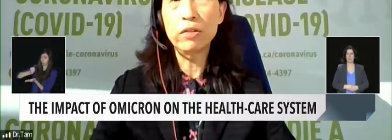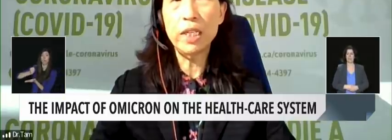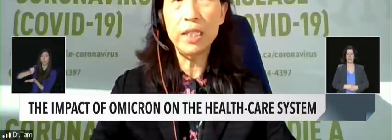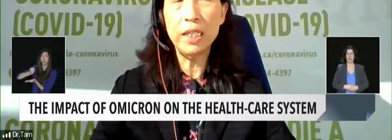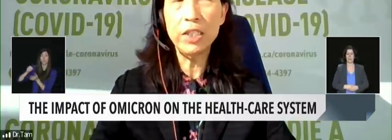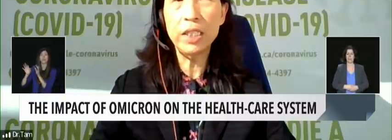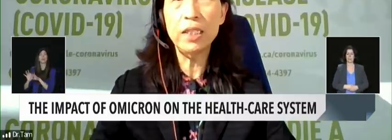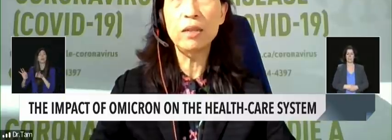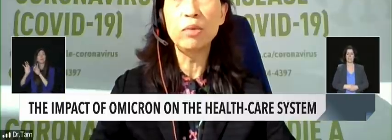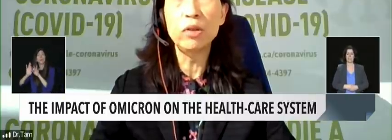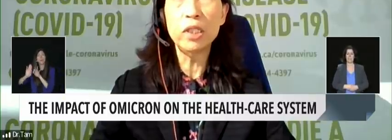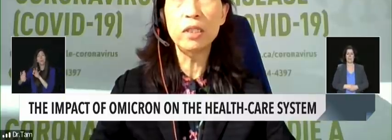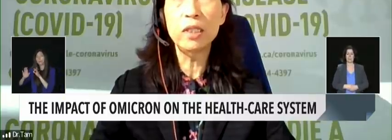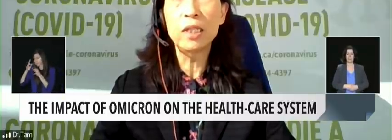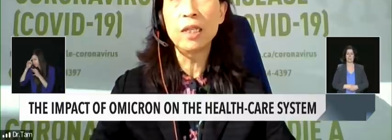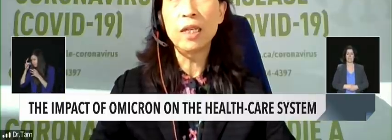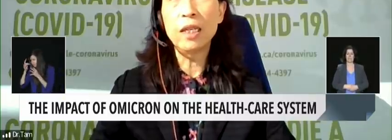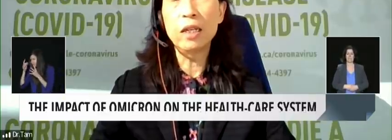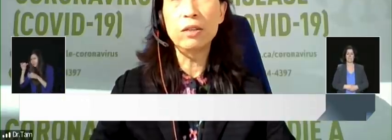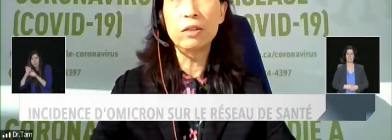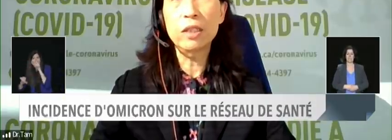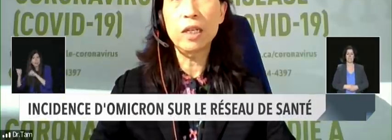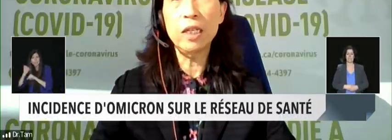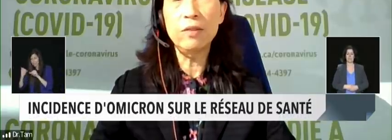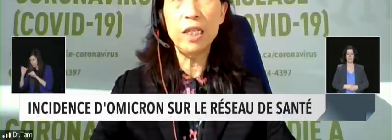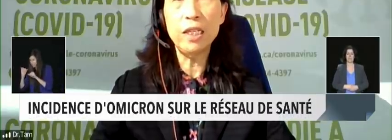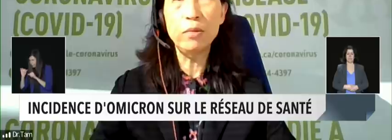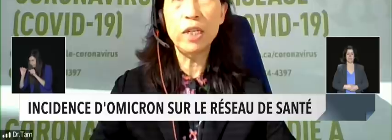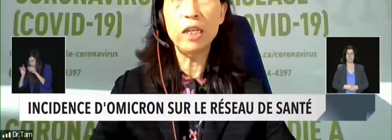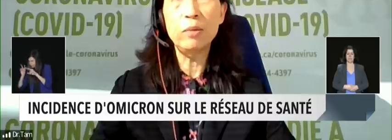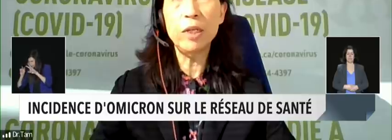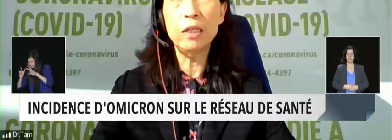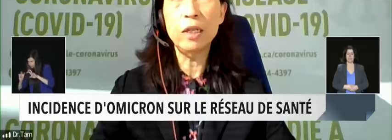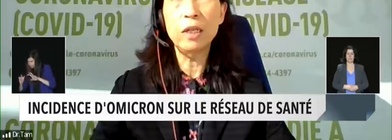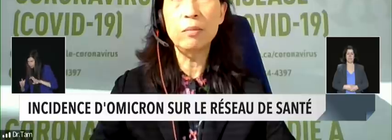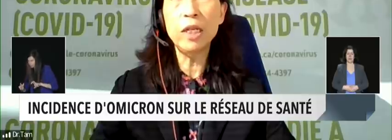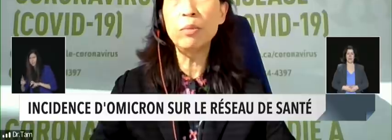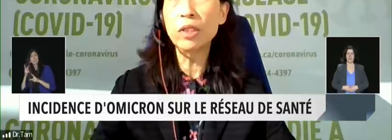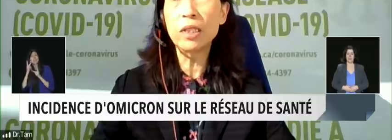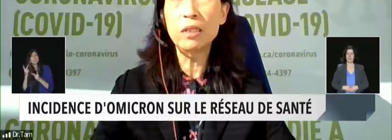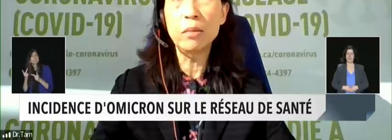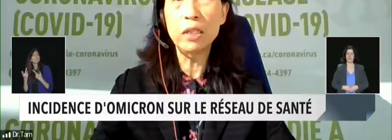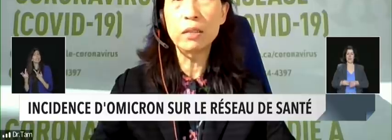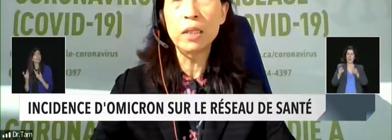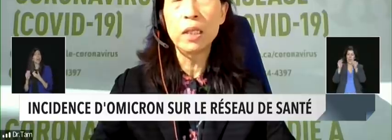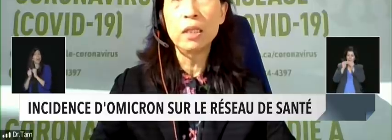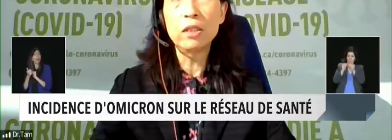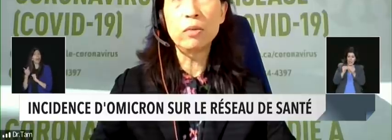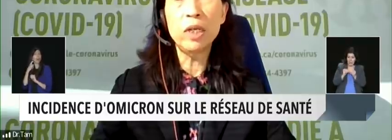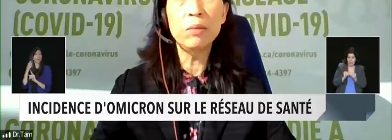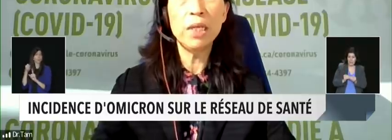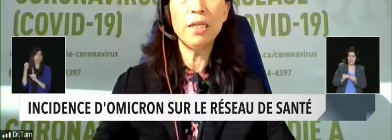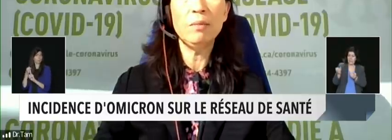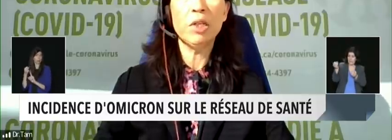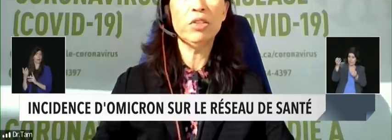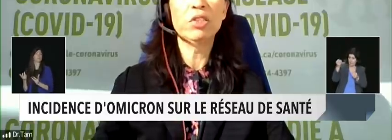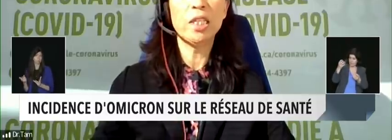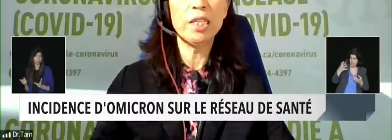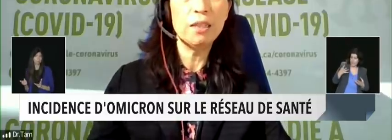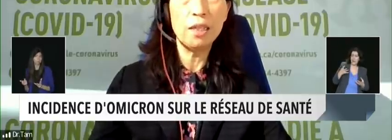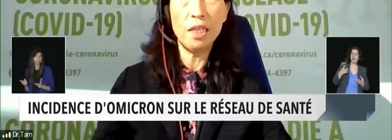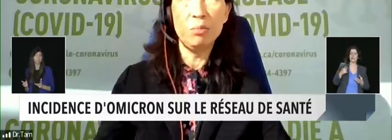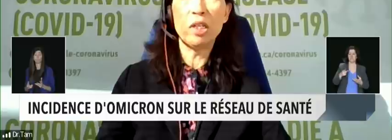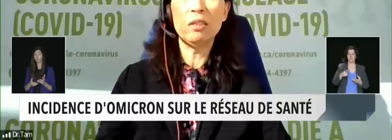post-authorization is important, and those kind of data will help inputs into models. So one might